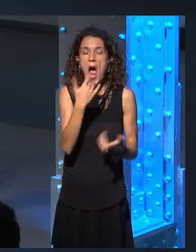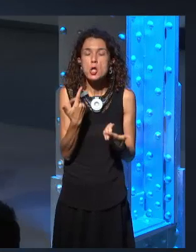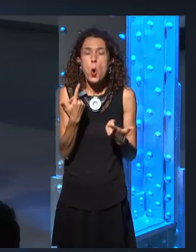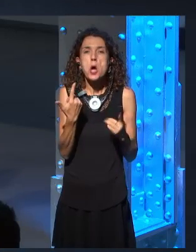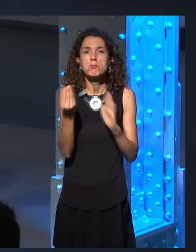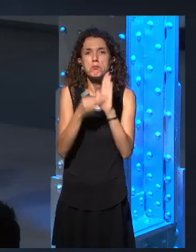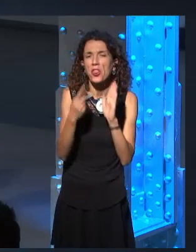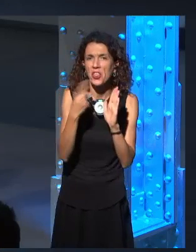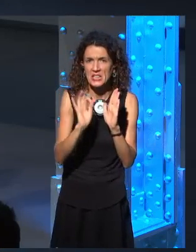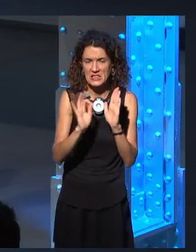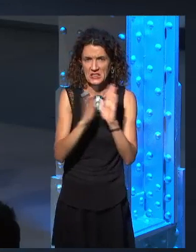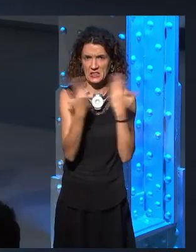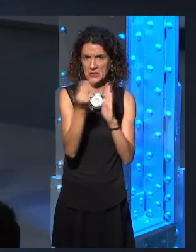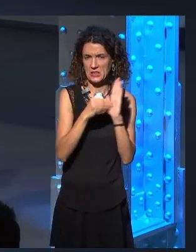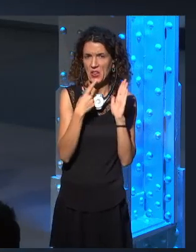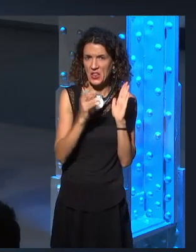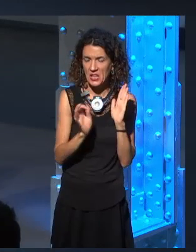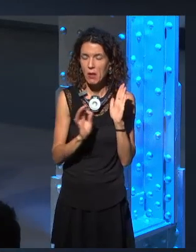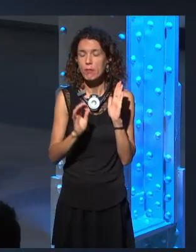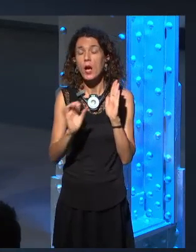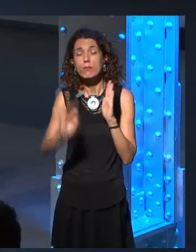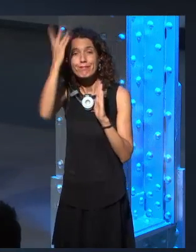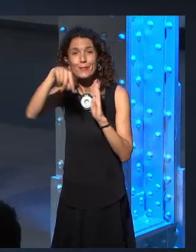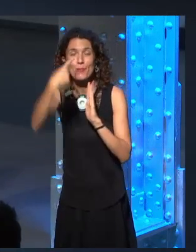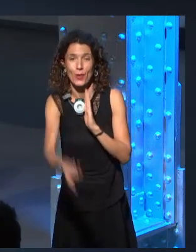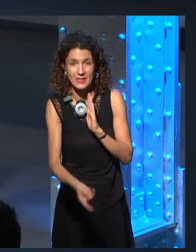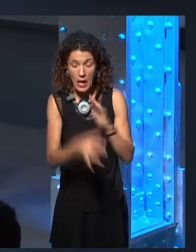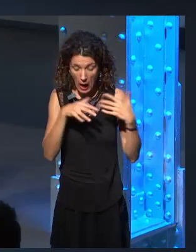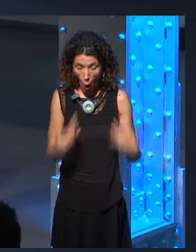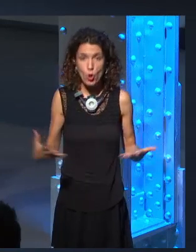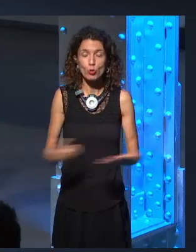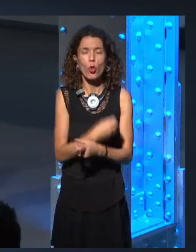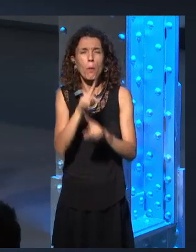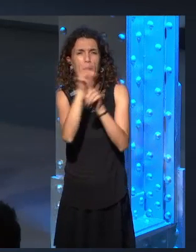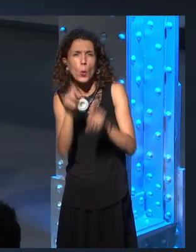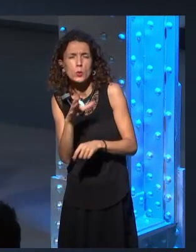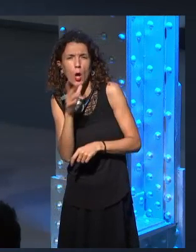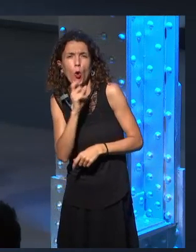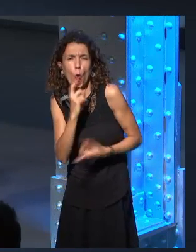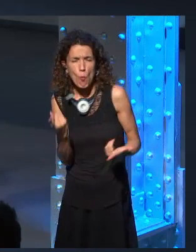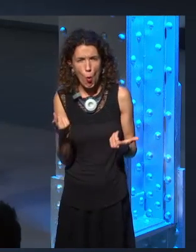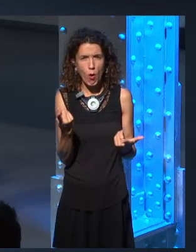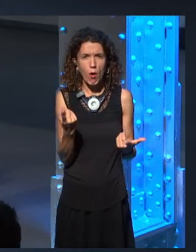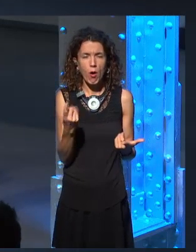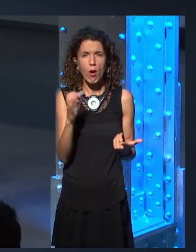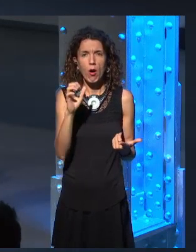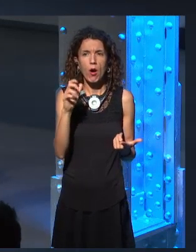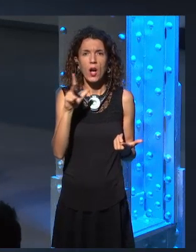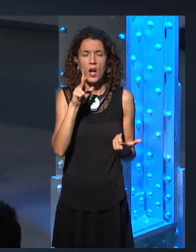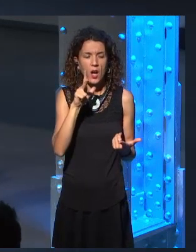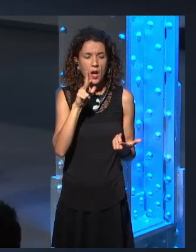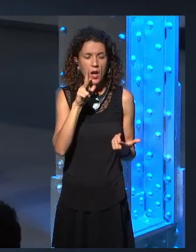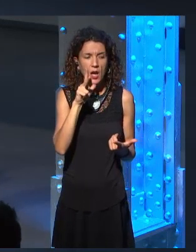these theories about how does someone like Aegon fit into that. That couldn't have been the case when, in the Game of Thrones,